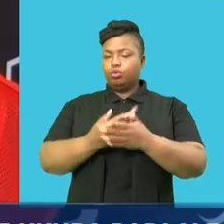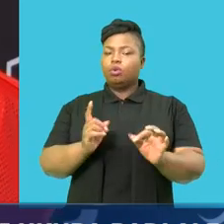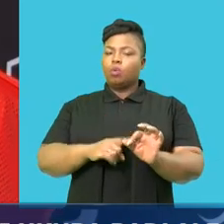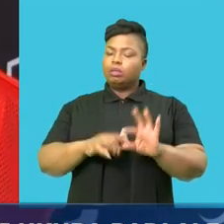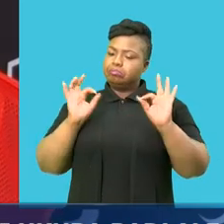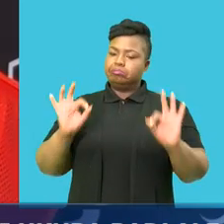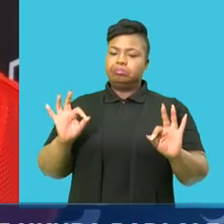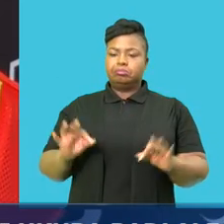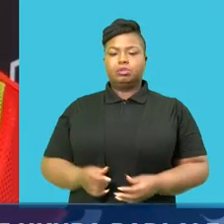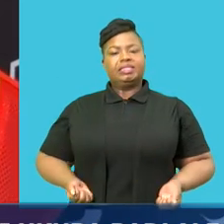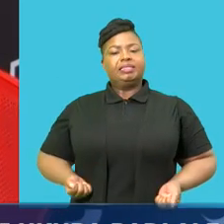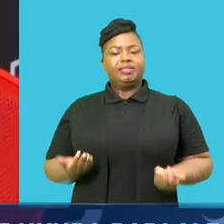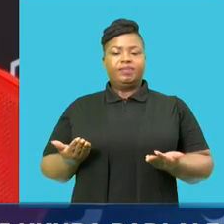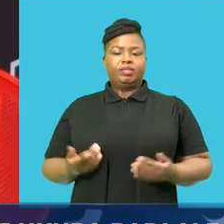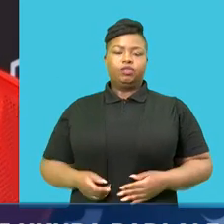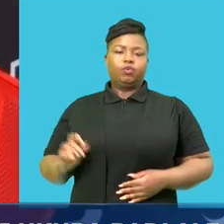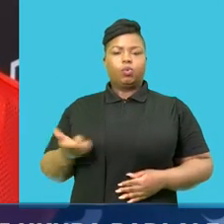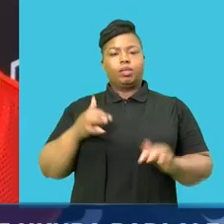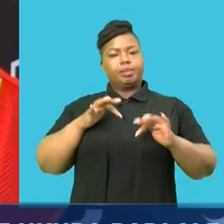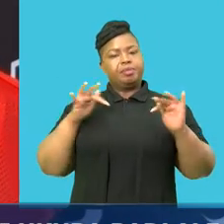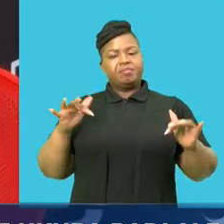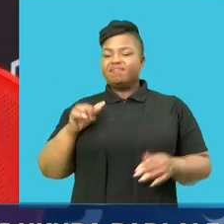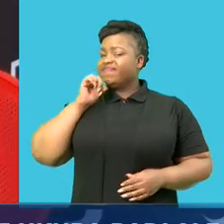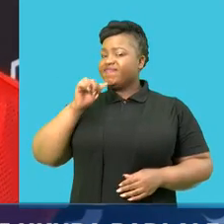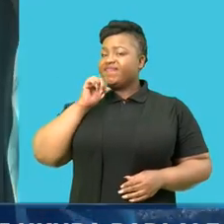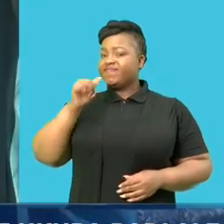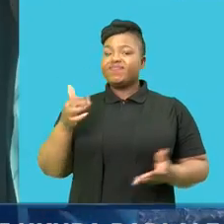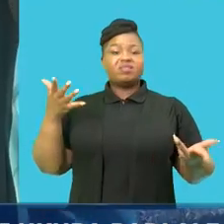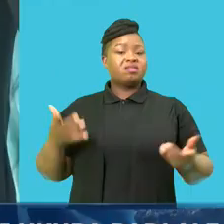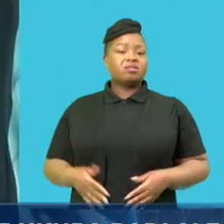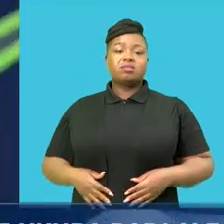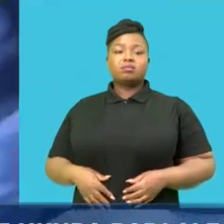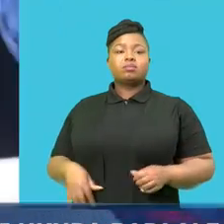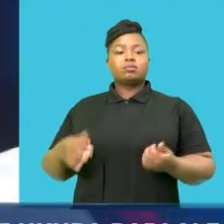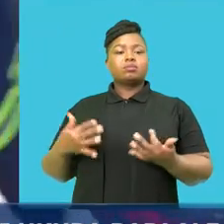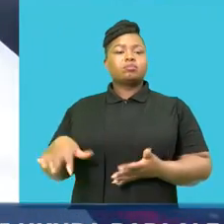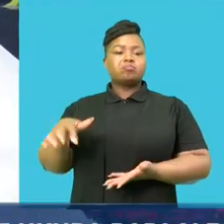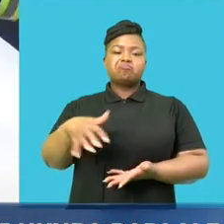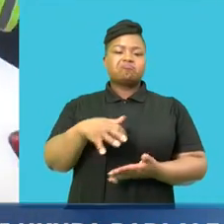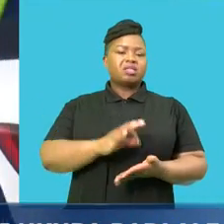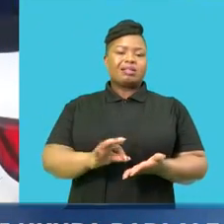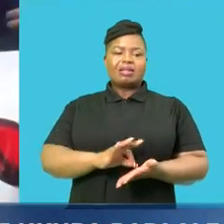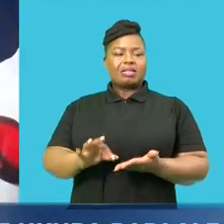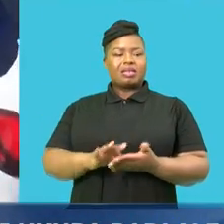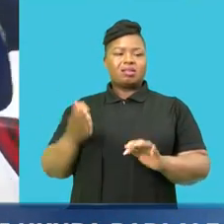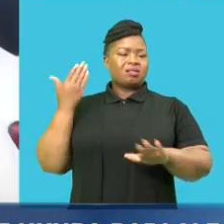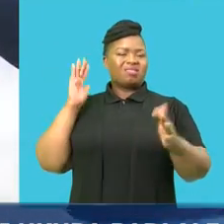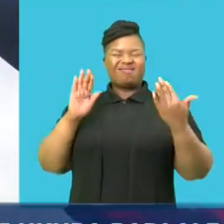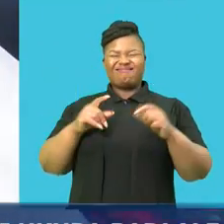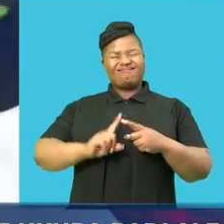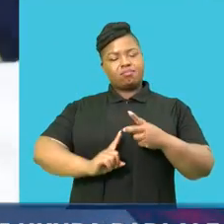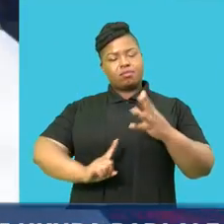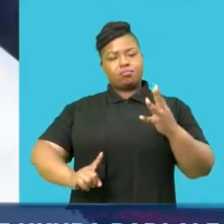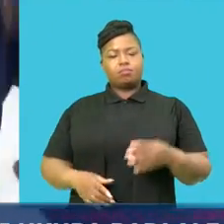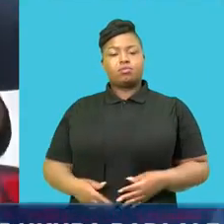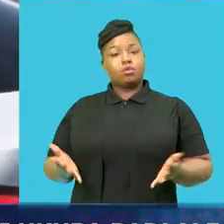quality services to our people, whether it is waste collection, portals, traffic lights, and so on.